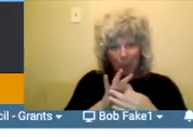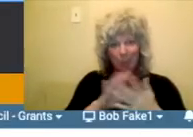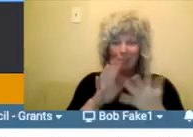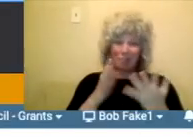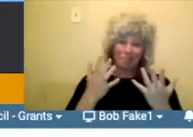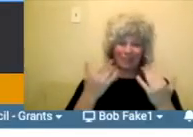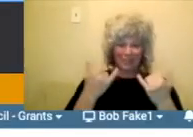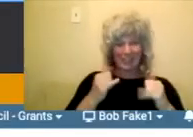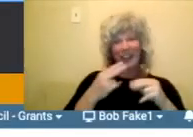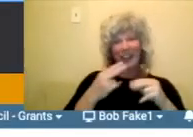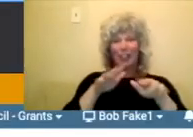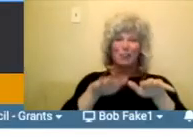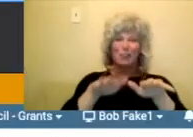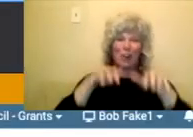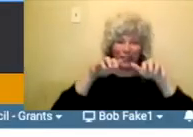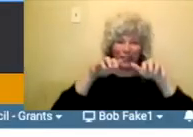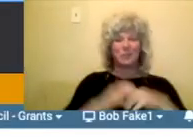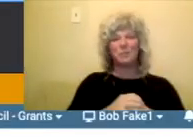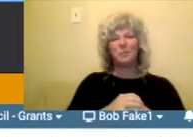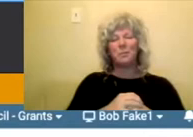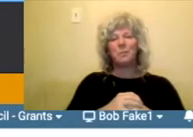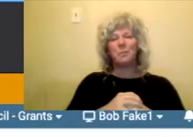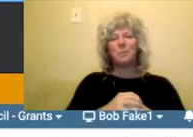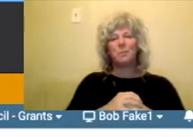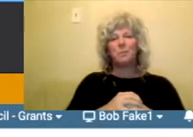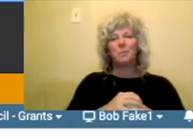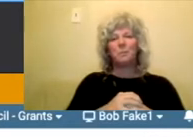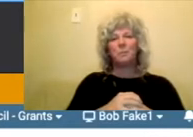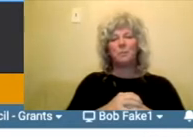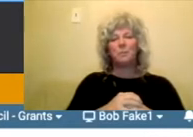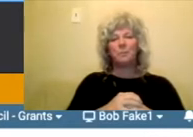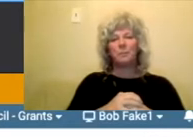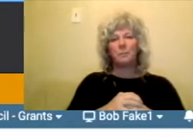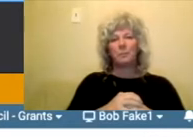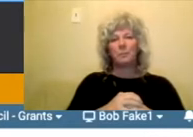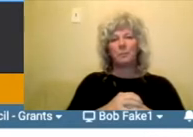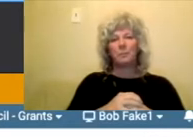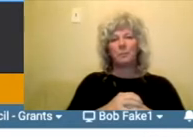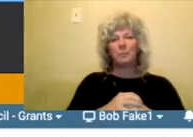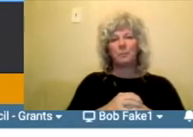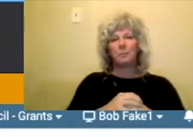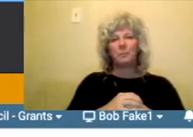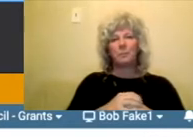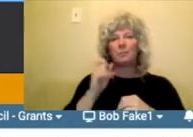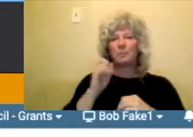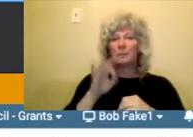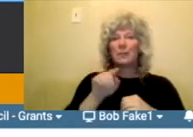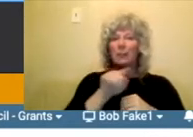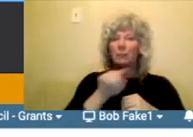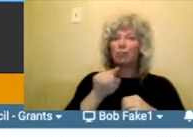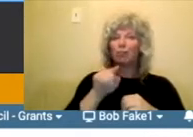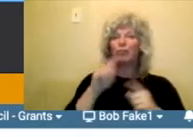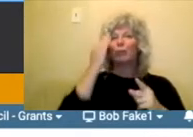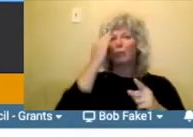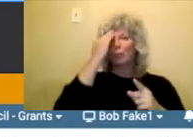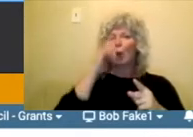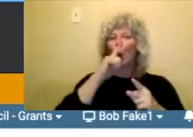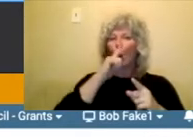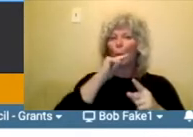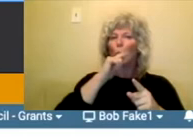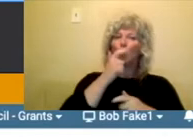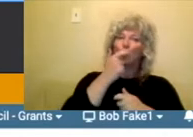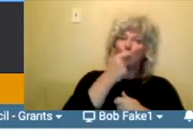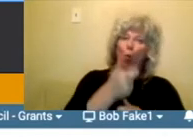if, if there are ways that people can, um, can, can find out who is, uh, watching your performance